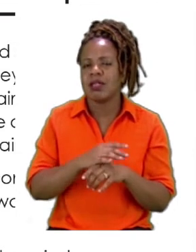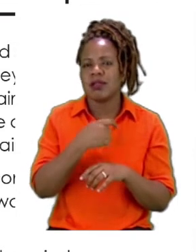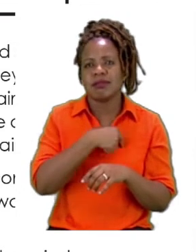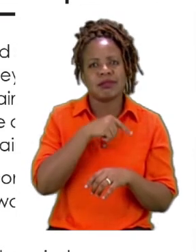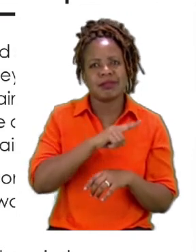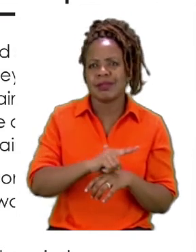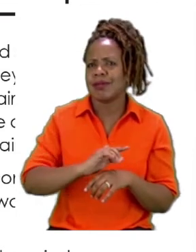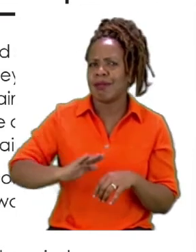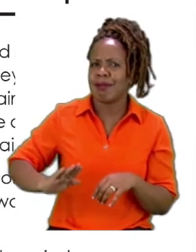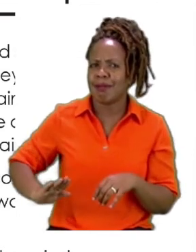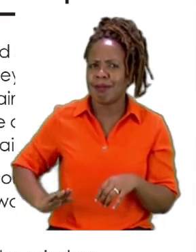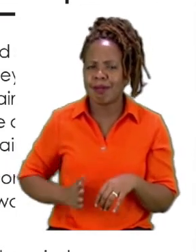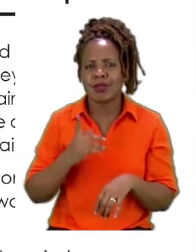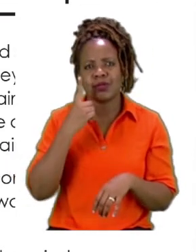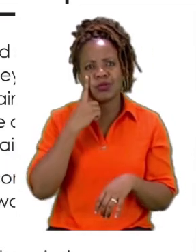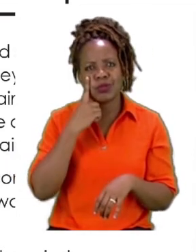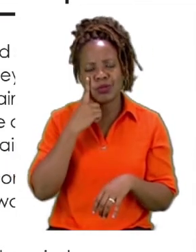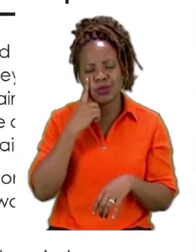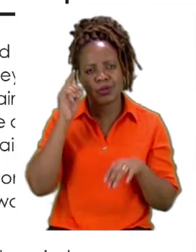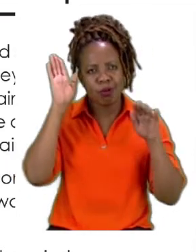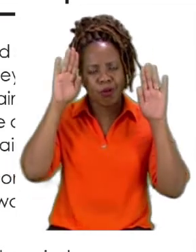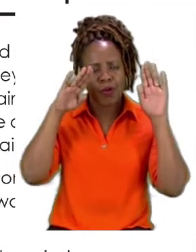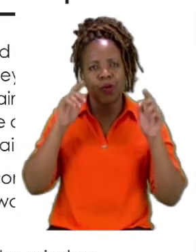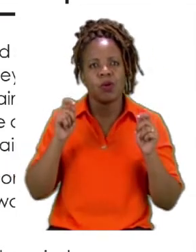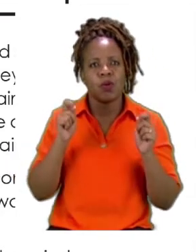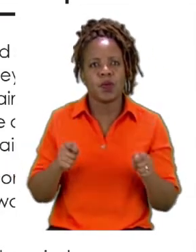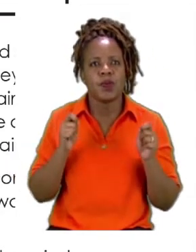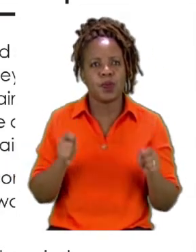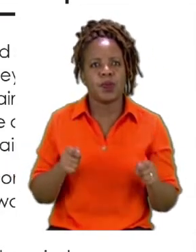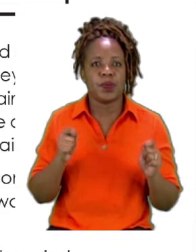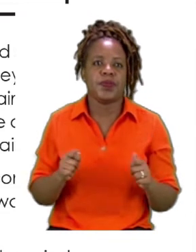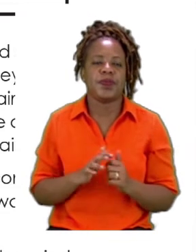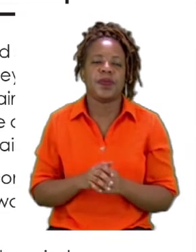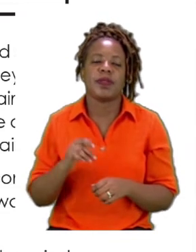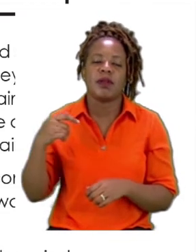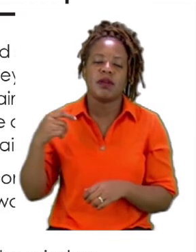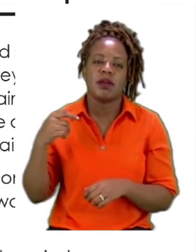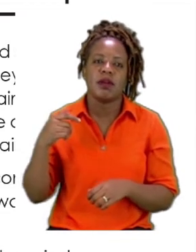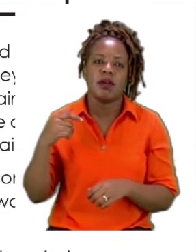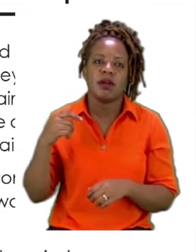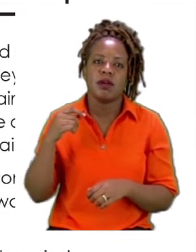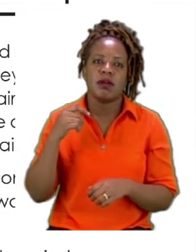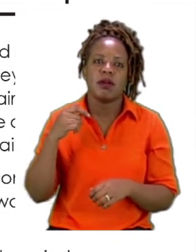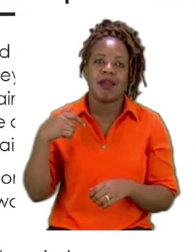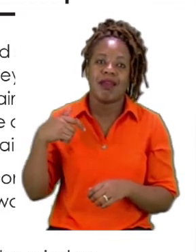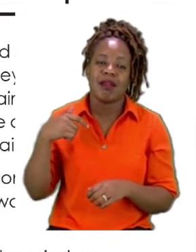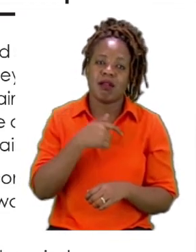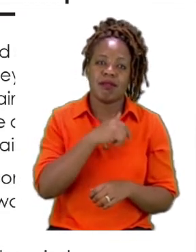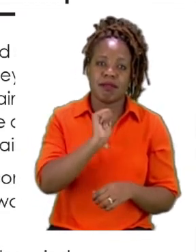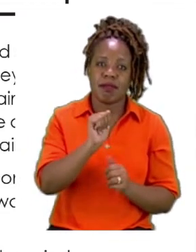Her father, her brother wanted to know if there will be a bicycle